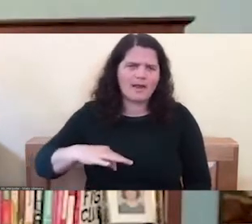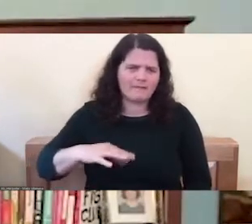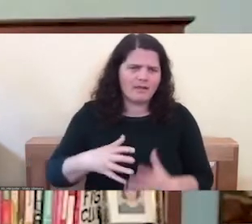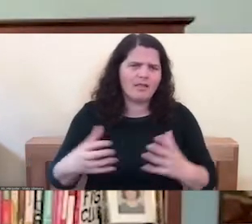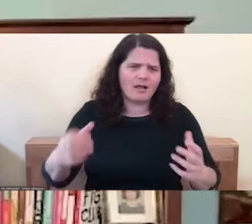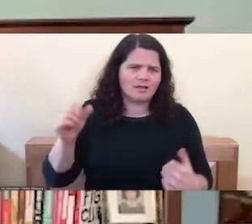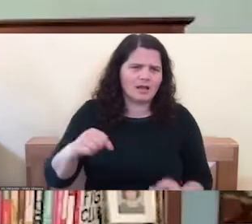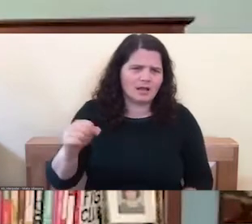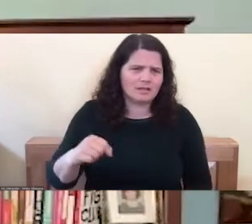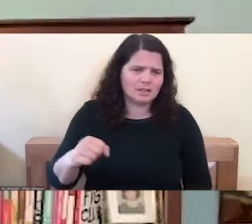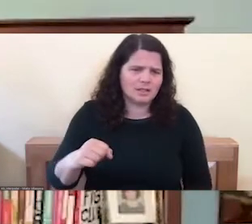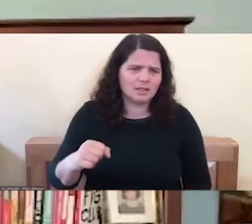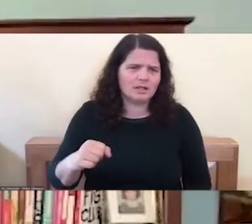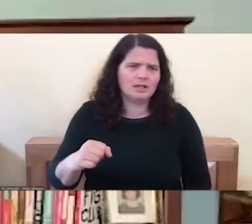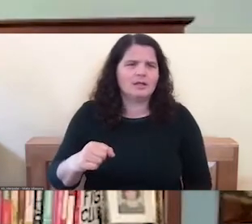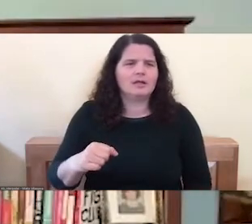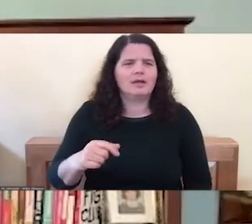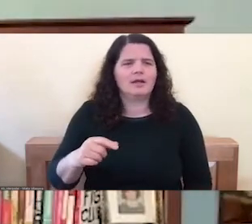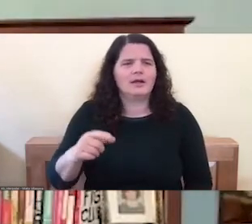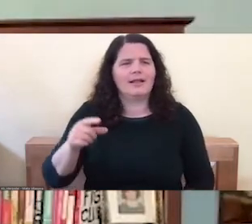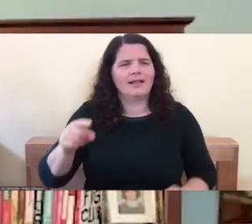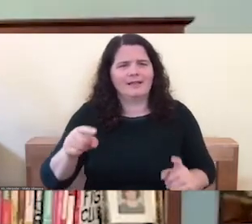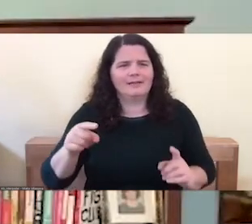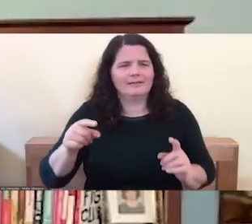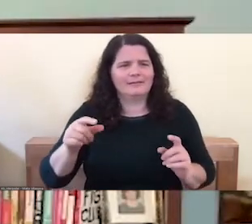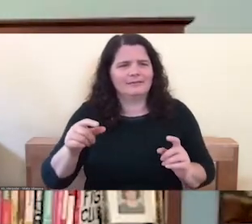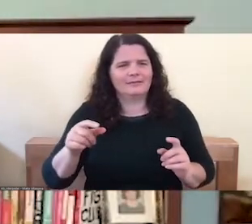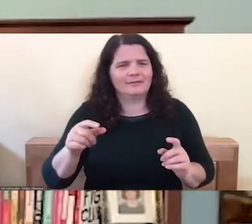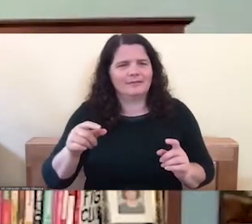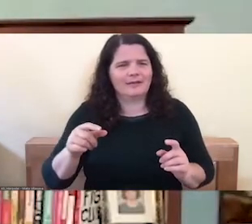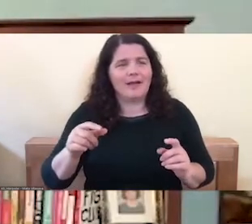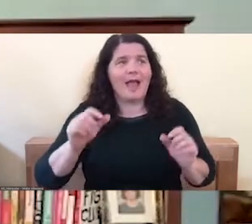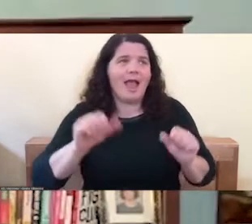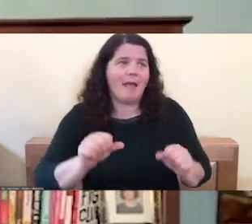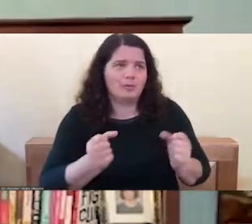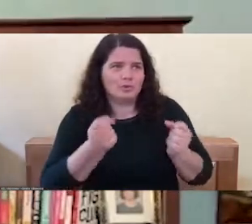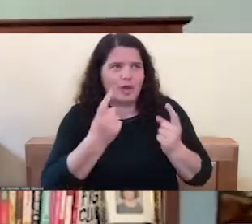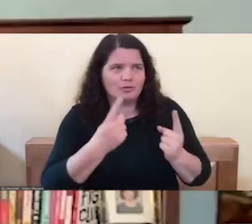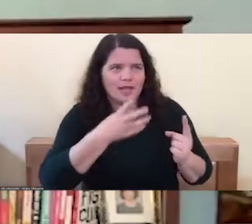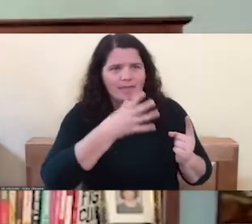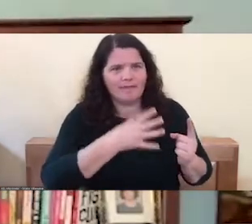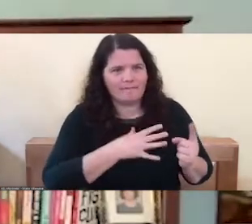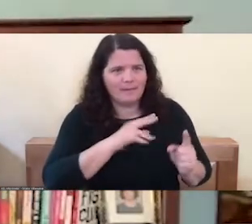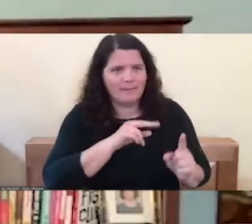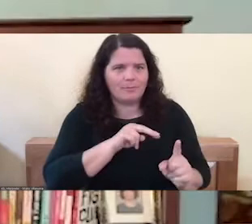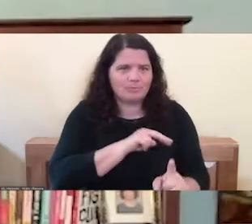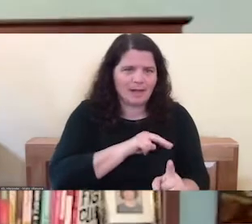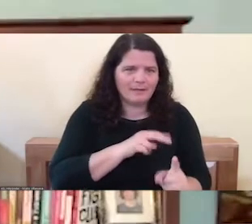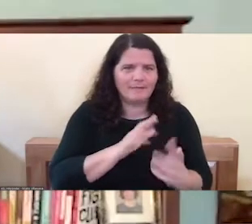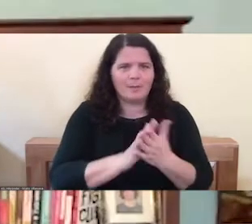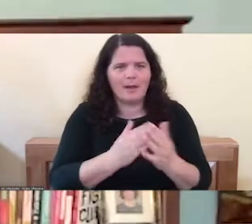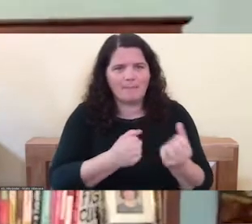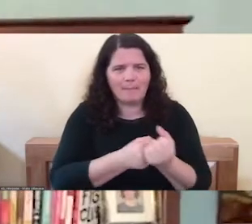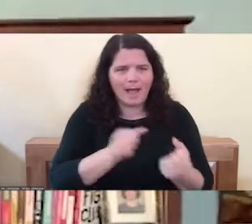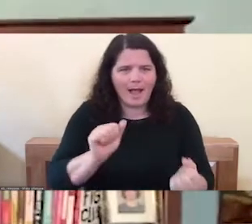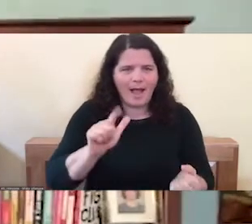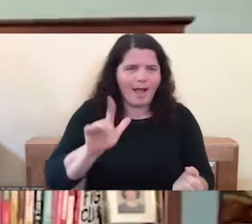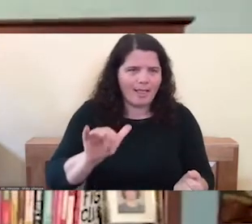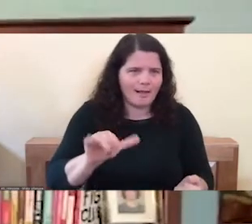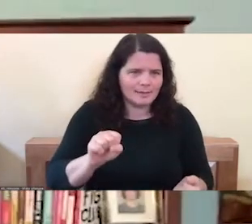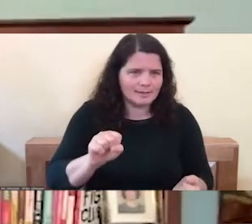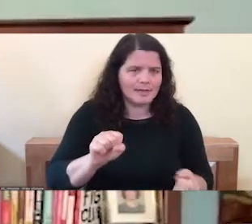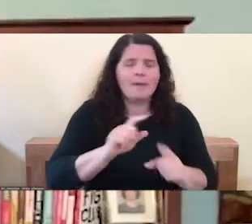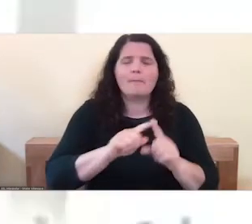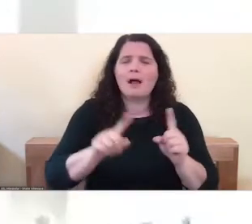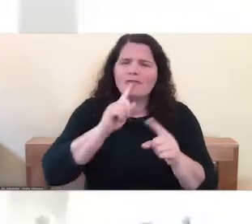one, for one thing, they kind of weren't able to understand some of the female perspective and they were allies, but the practices themselves are gender